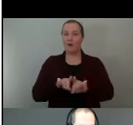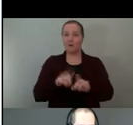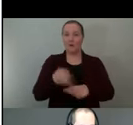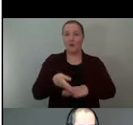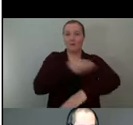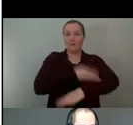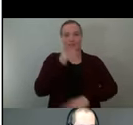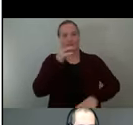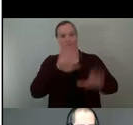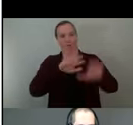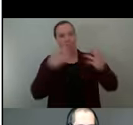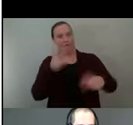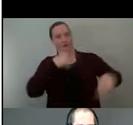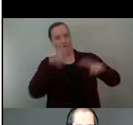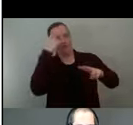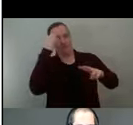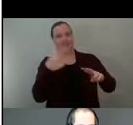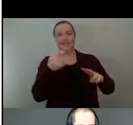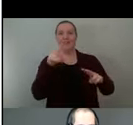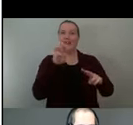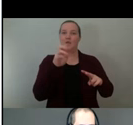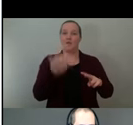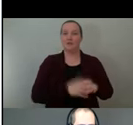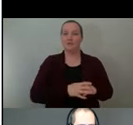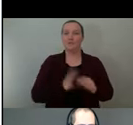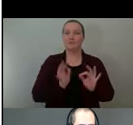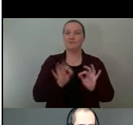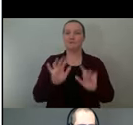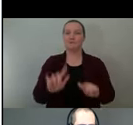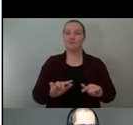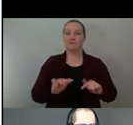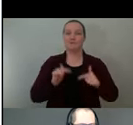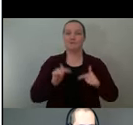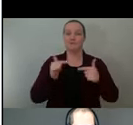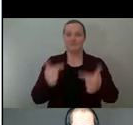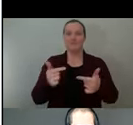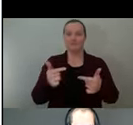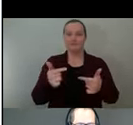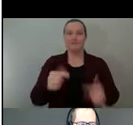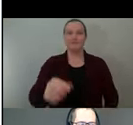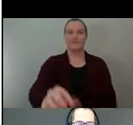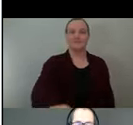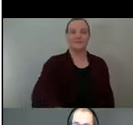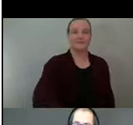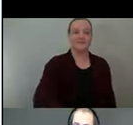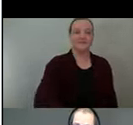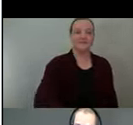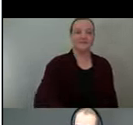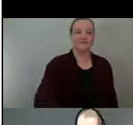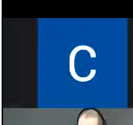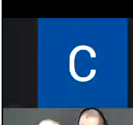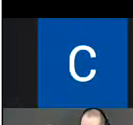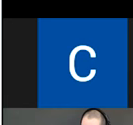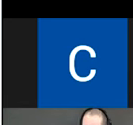And then with the addition of the boom buddies to the scene and their new costumes, we hope to bring a lot of joy and